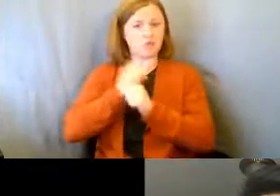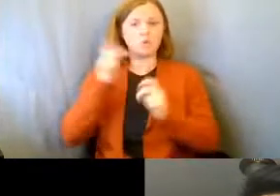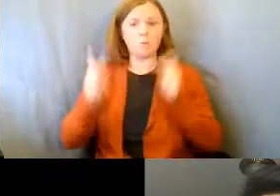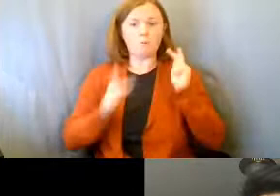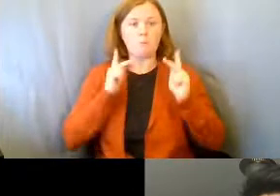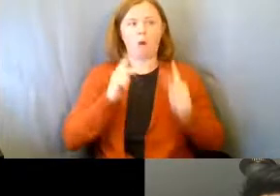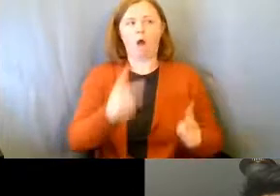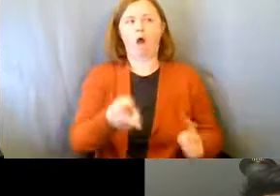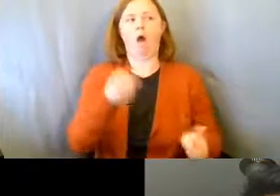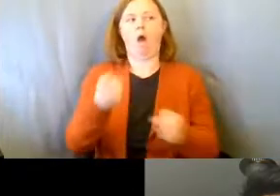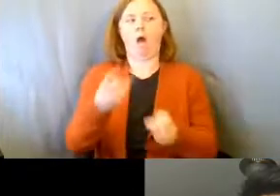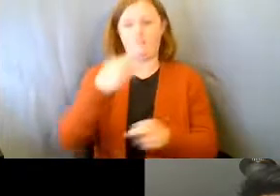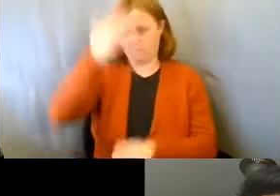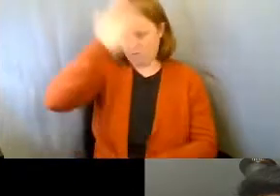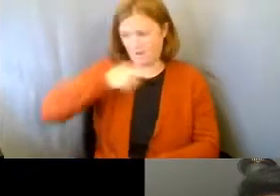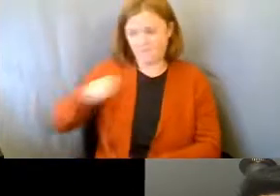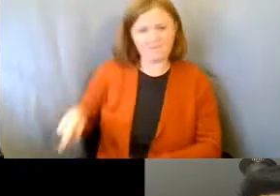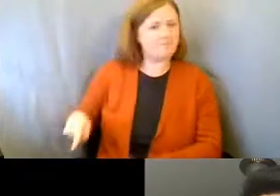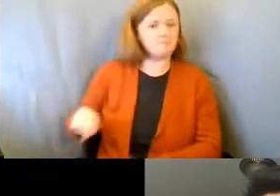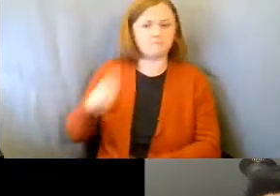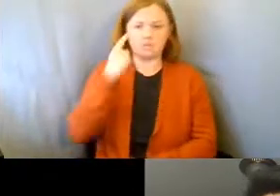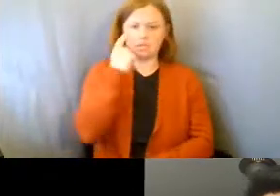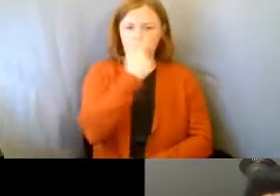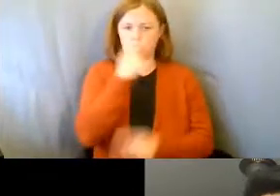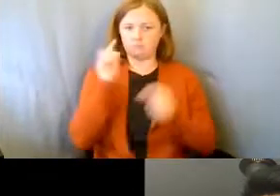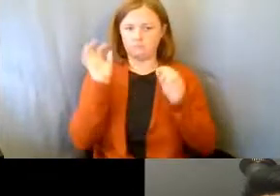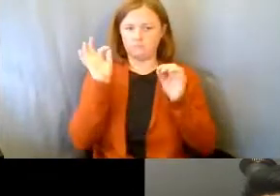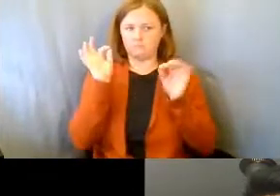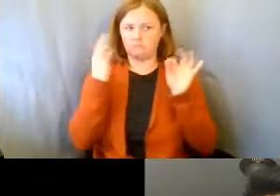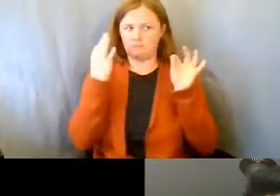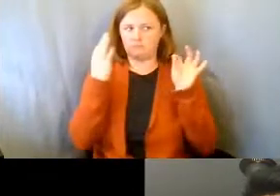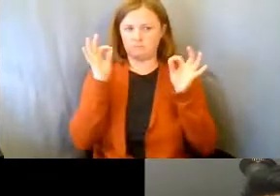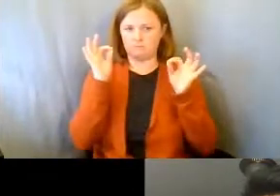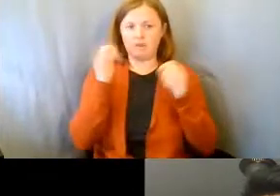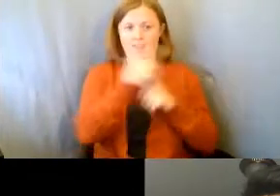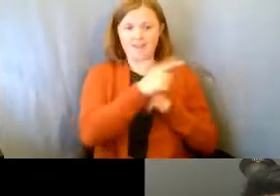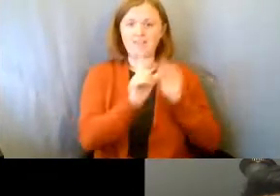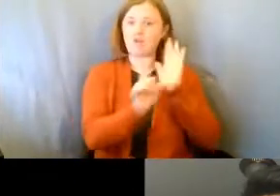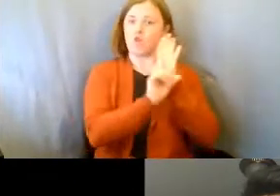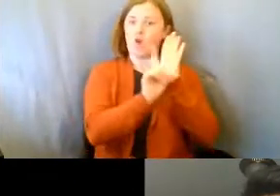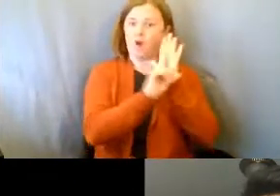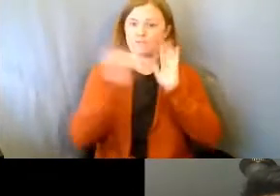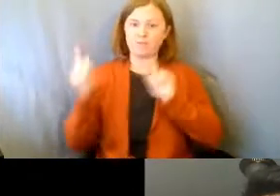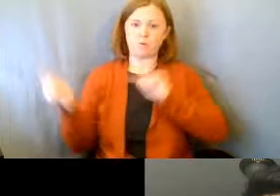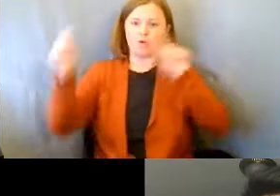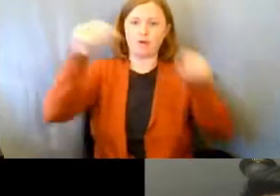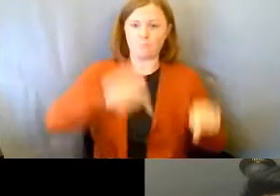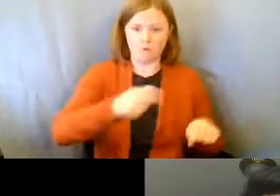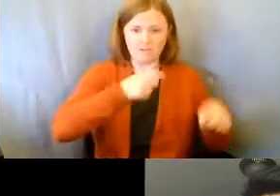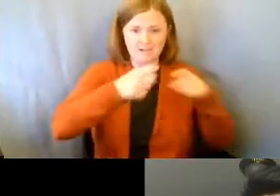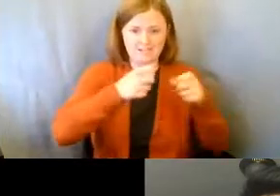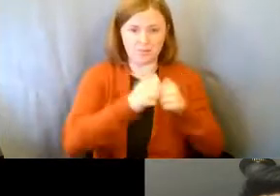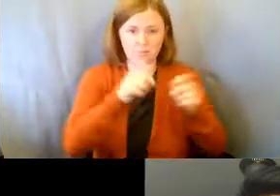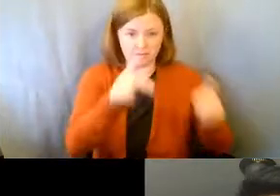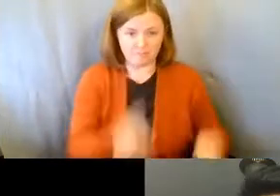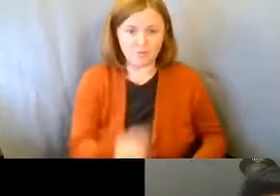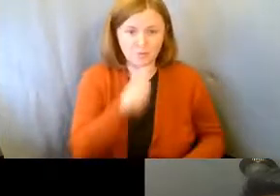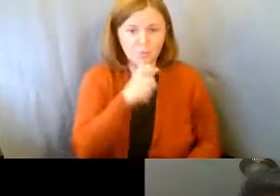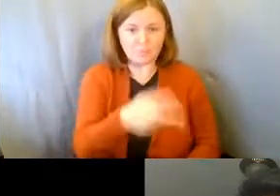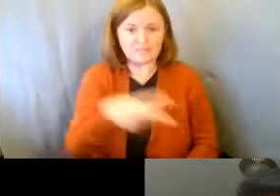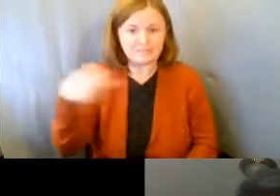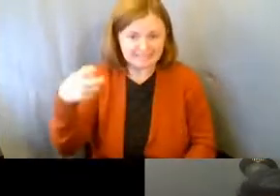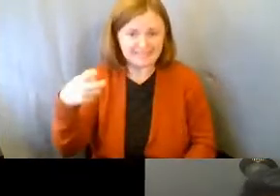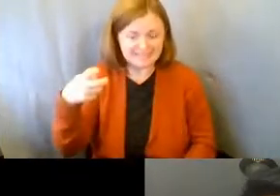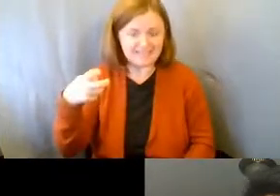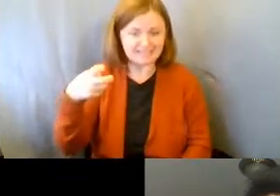would shoplift in front of him. And then with his eye gaze, he could trigger something for someone to come over and deal with the person who